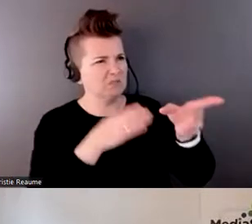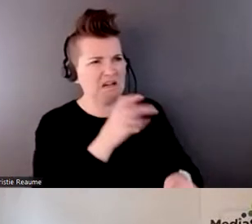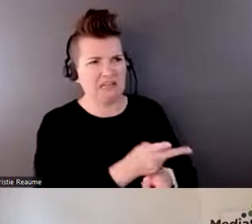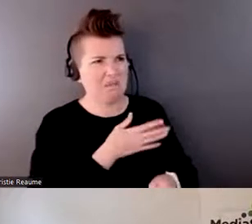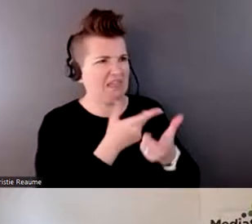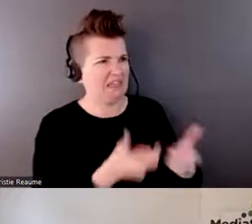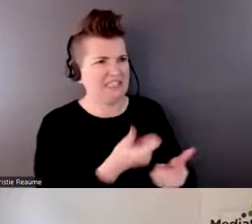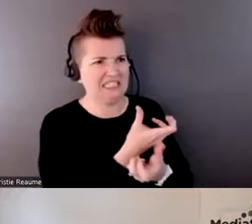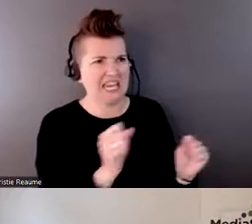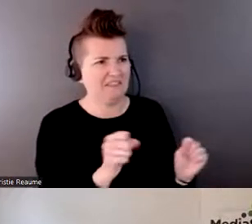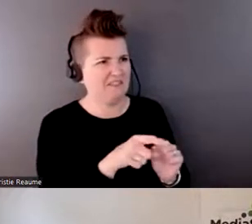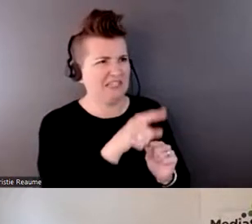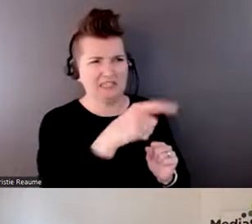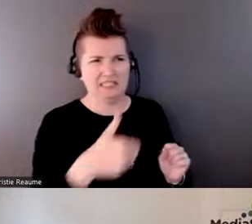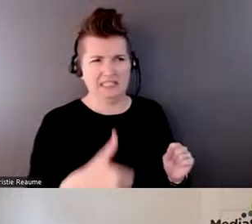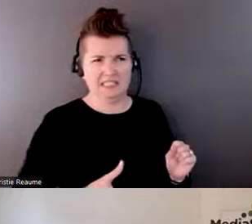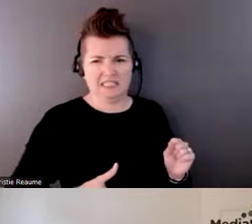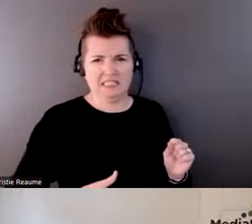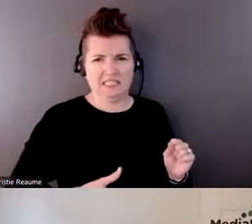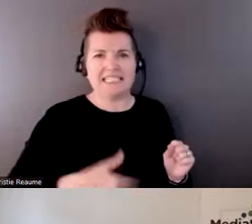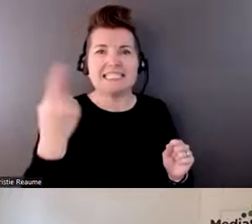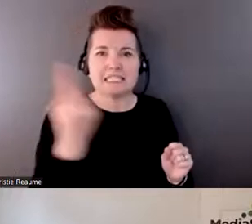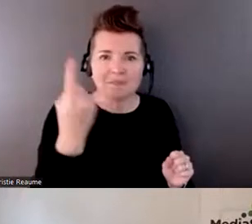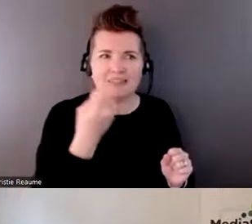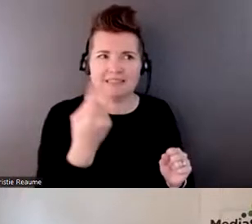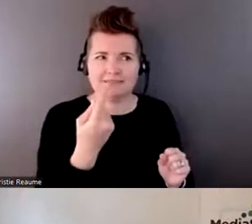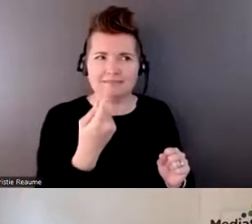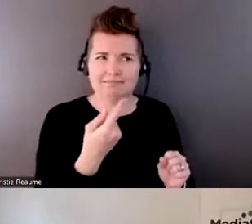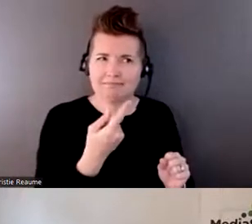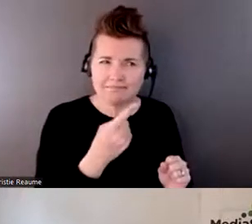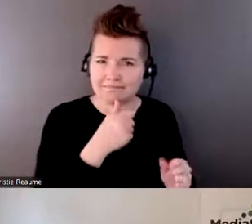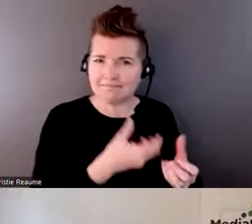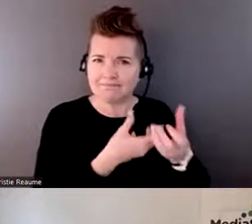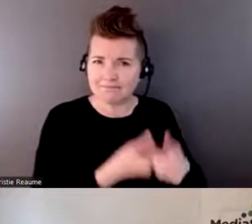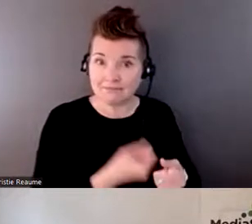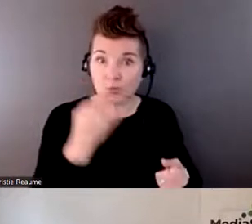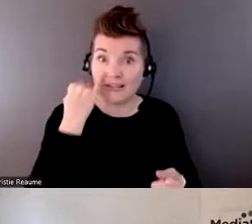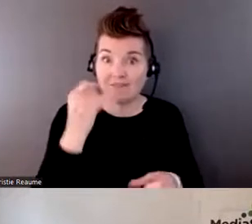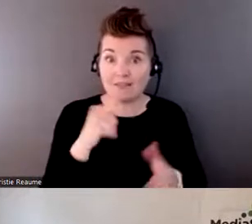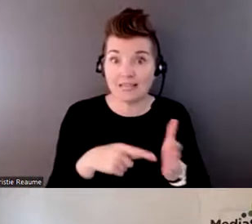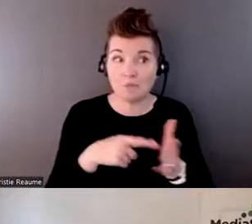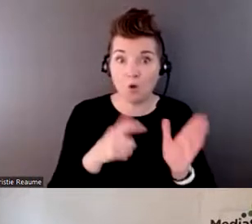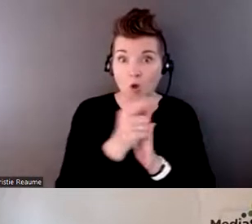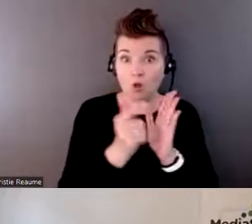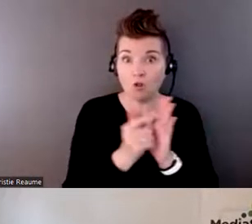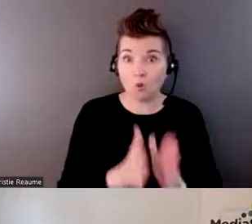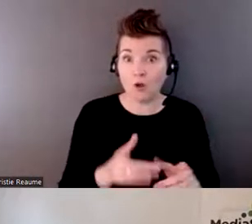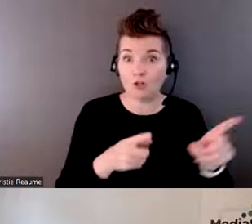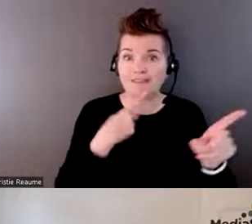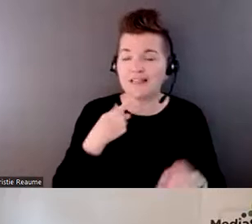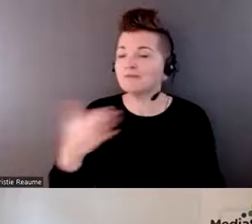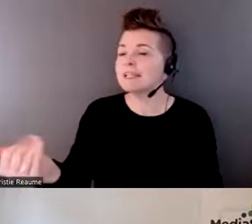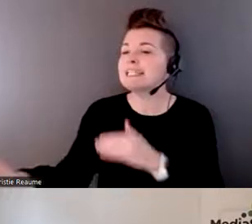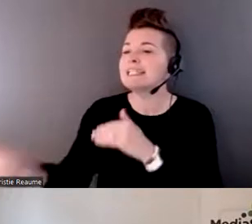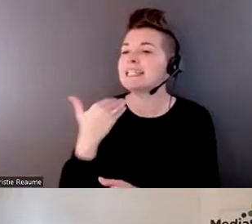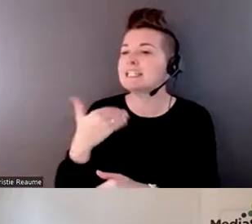And there's going to be some kind of red flags that they'll see. So if, say, their lawyer says, send me whatever document by email,